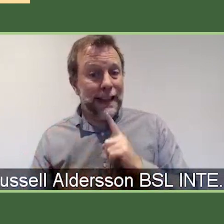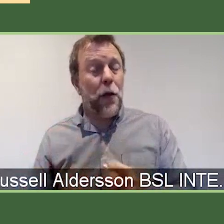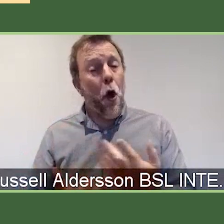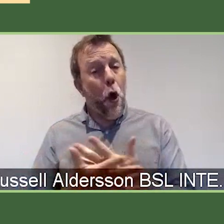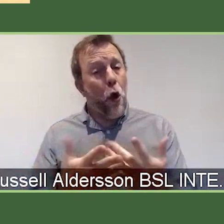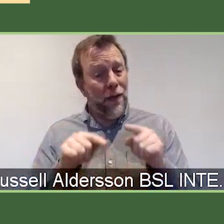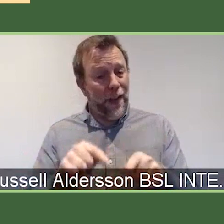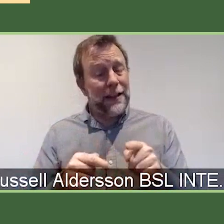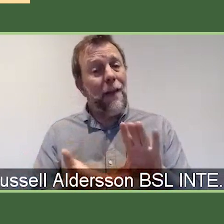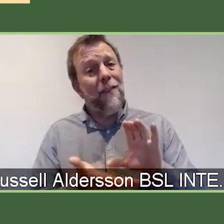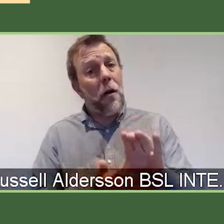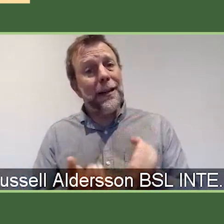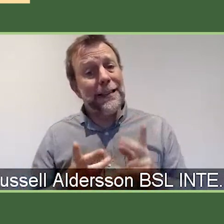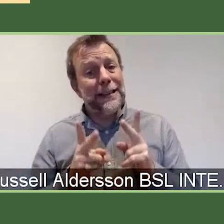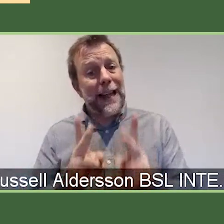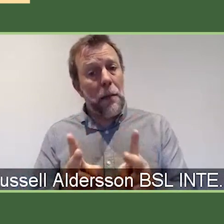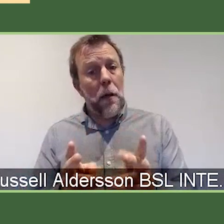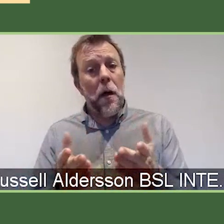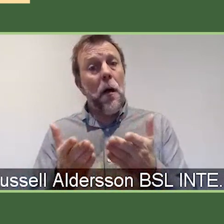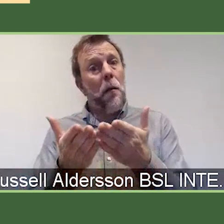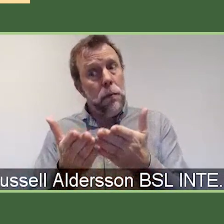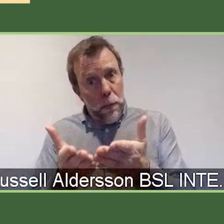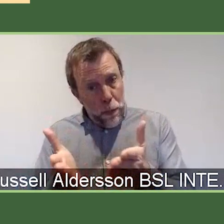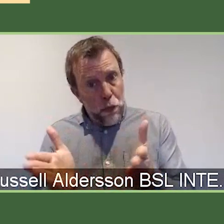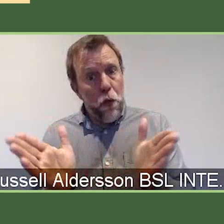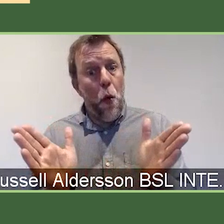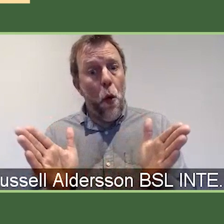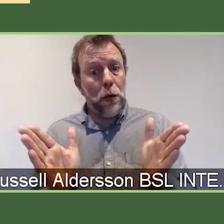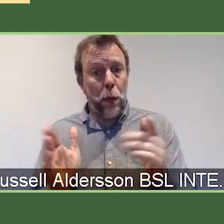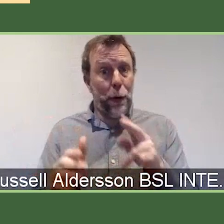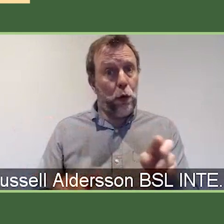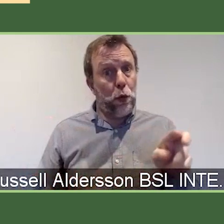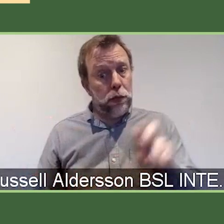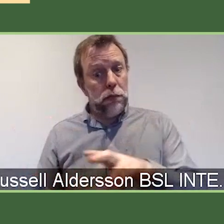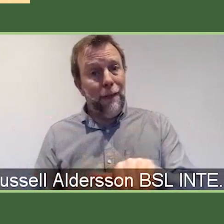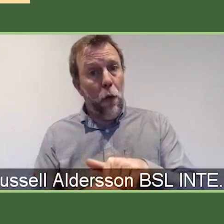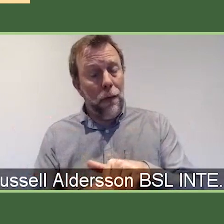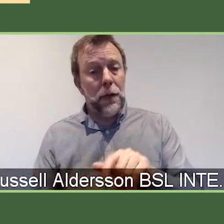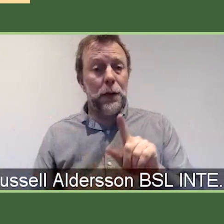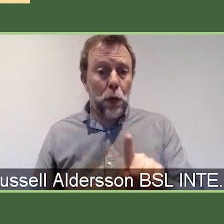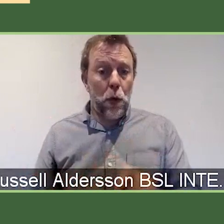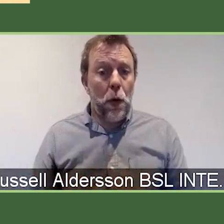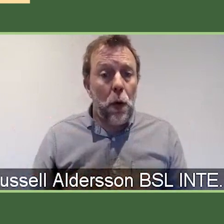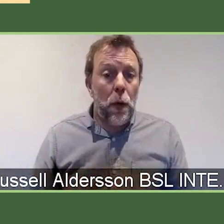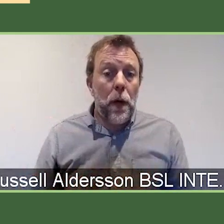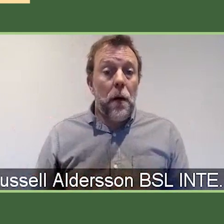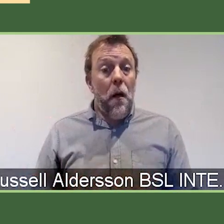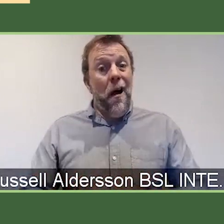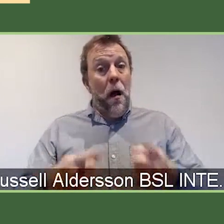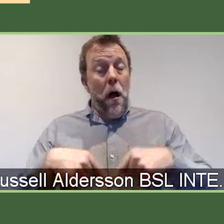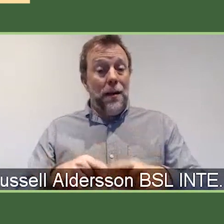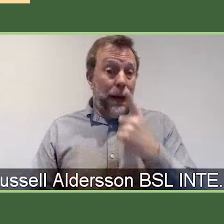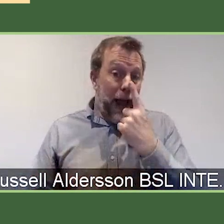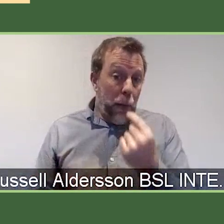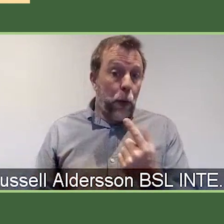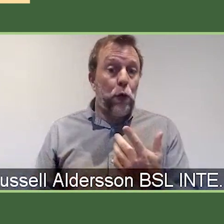you know, they're intentionally broad in terms of the jumping-on point. And so, actually, us being able to make those kind